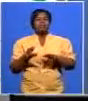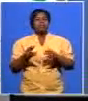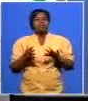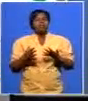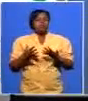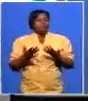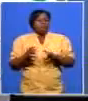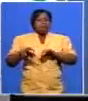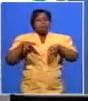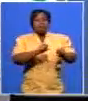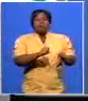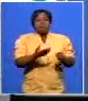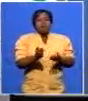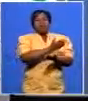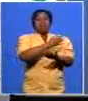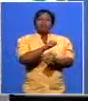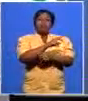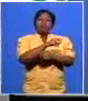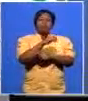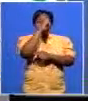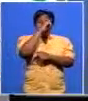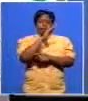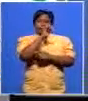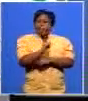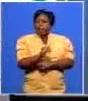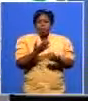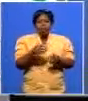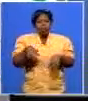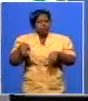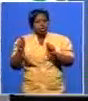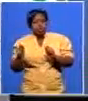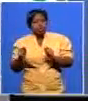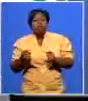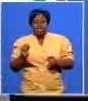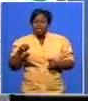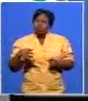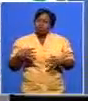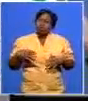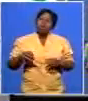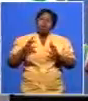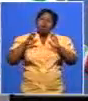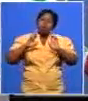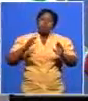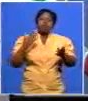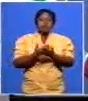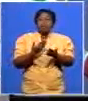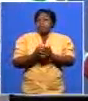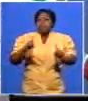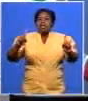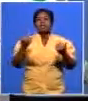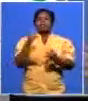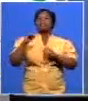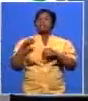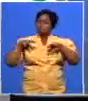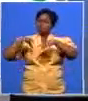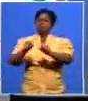didn't even speak about an outright win in cape town well we were hoping we'd get an outright win in cape town we didn't know we would do so spectacularly